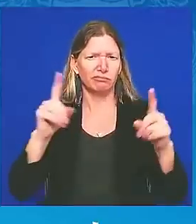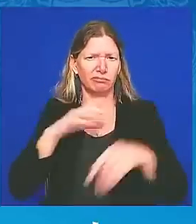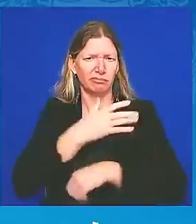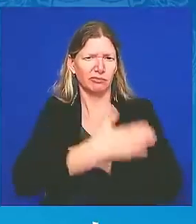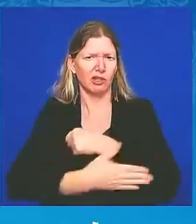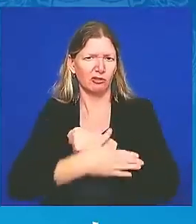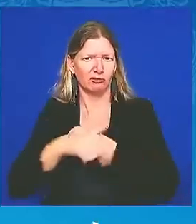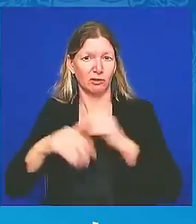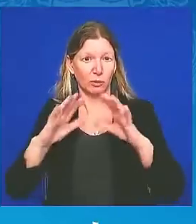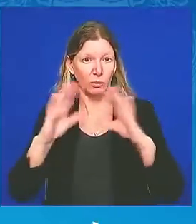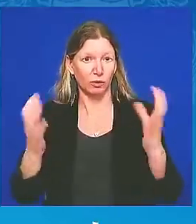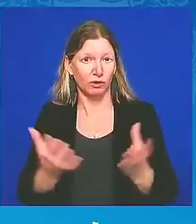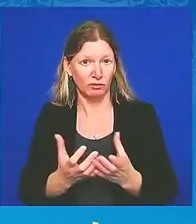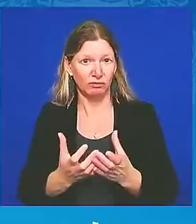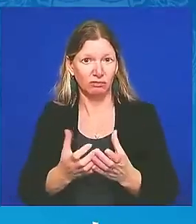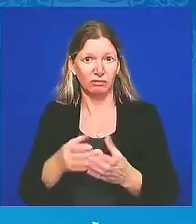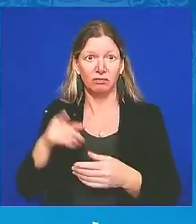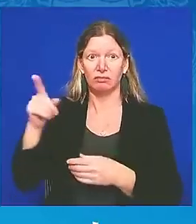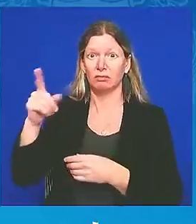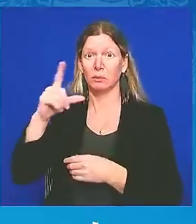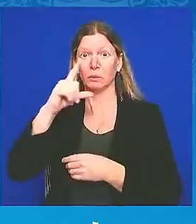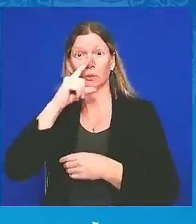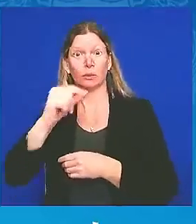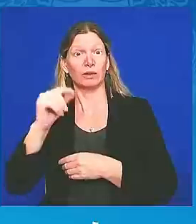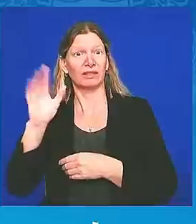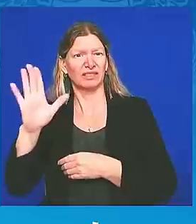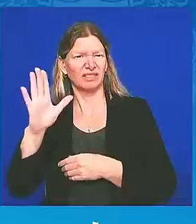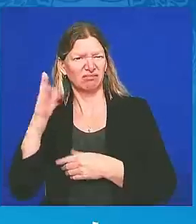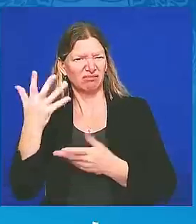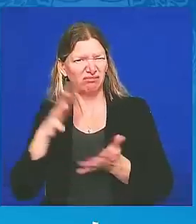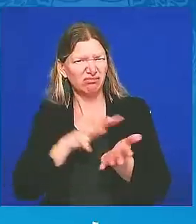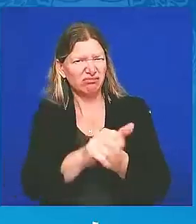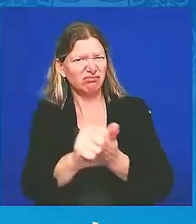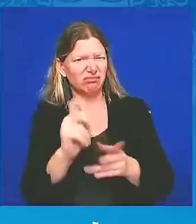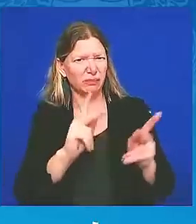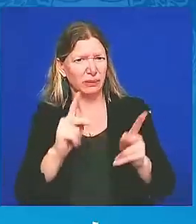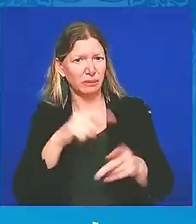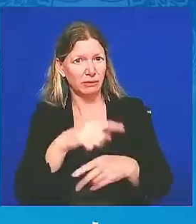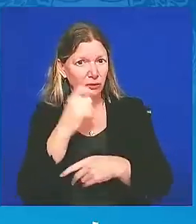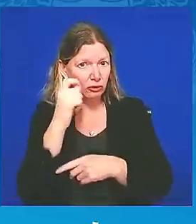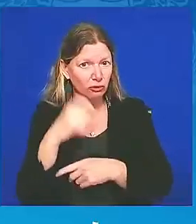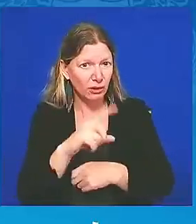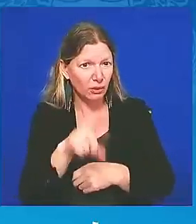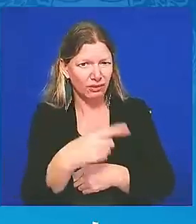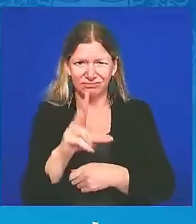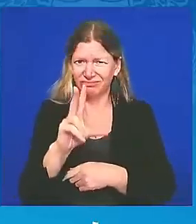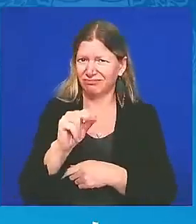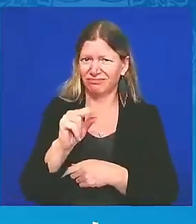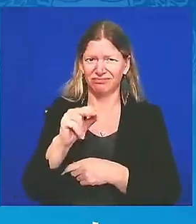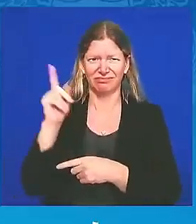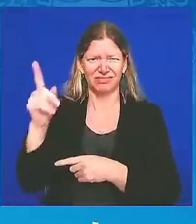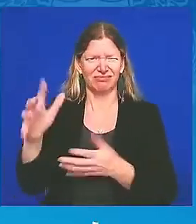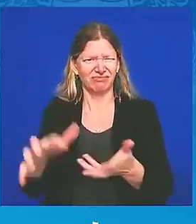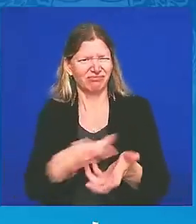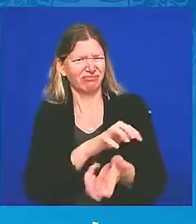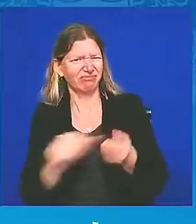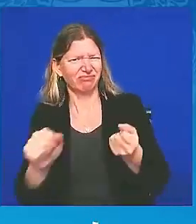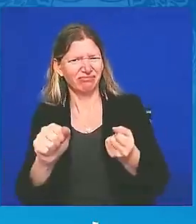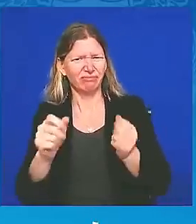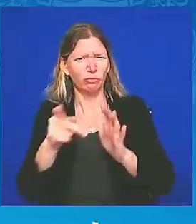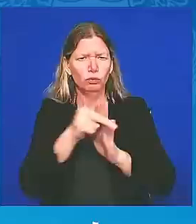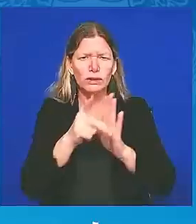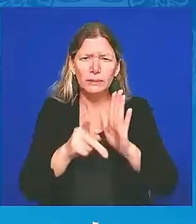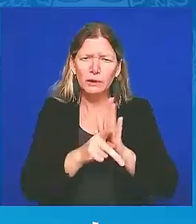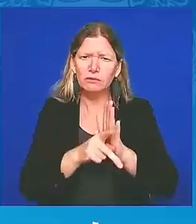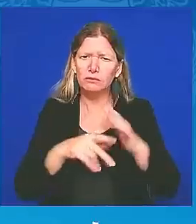on fundamental principles, such as sovereignty and territorial integrity. International rules